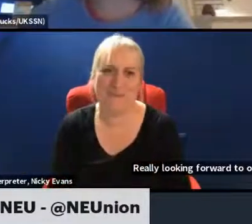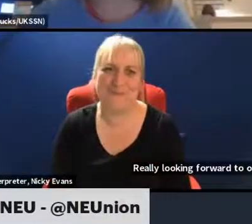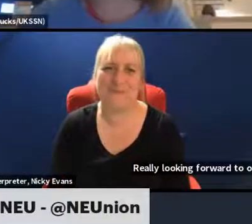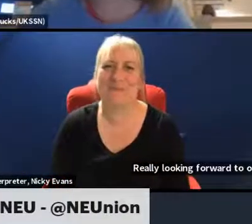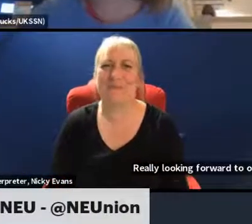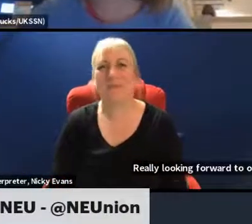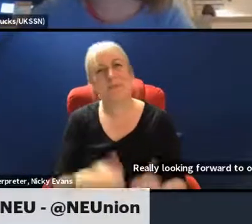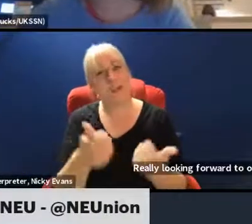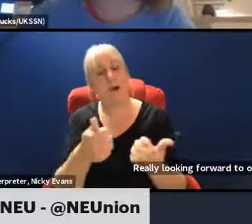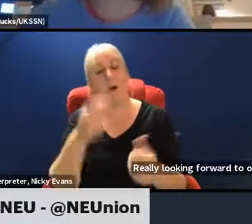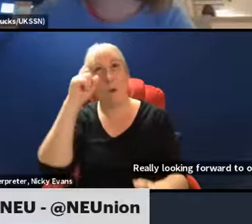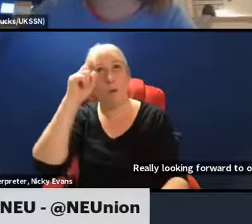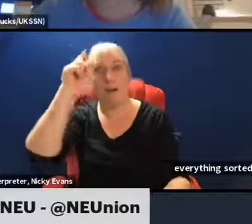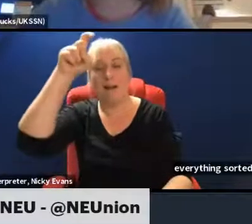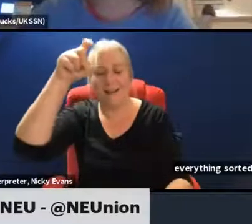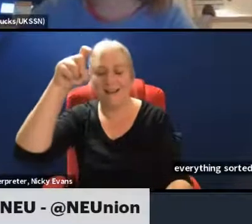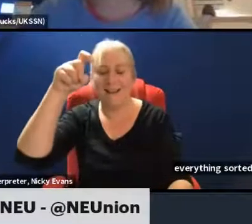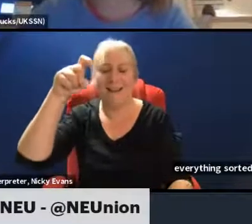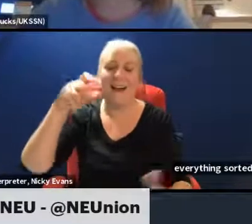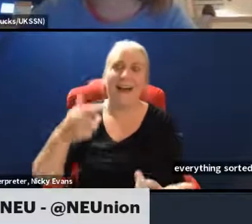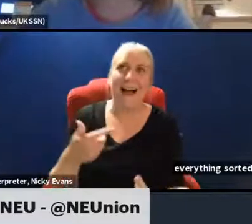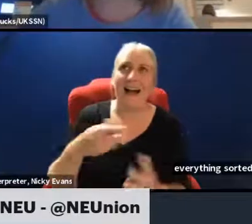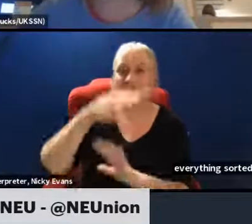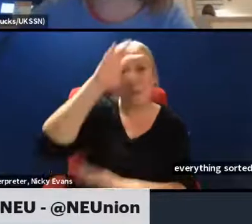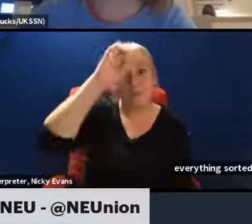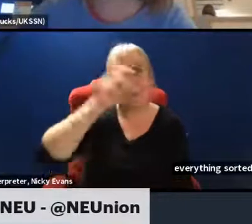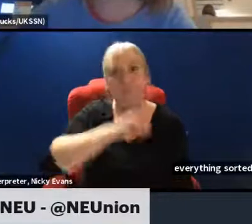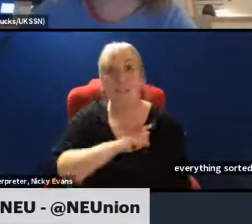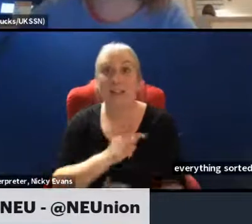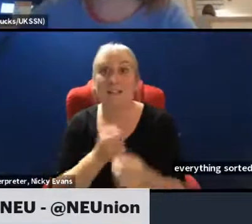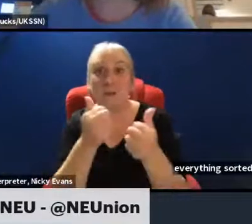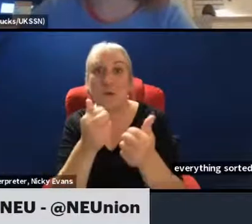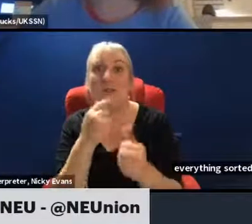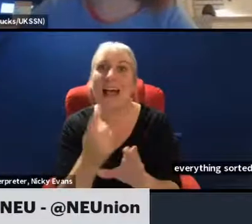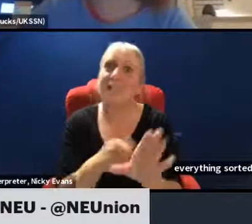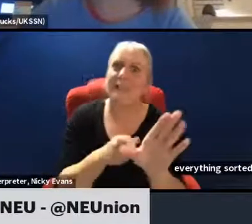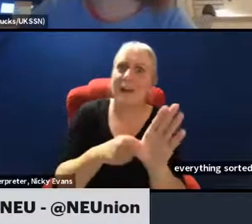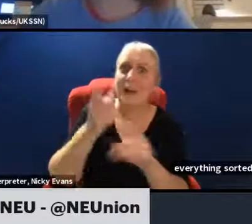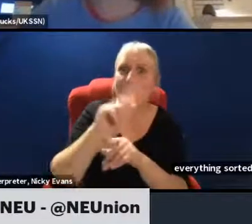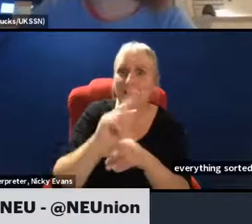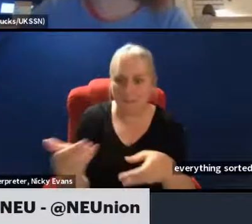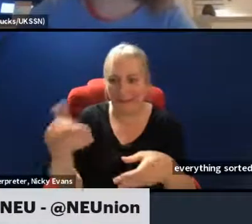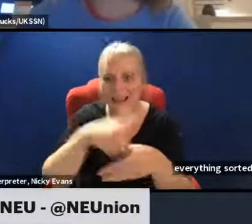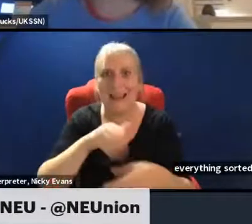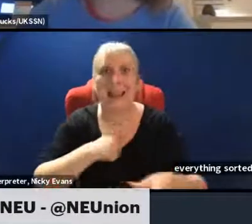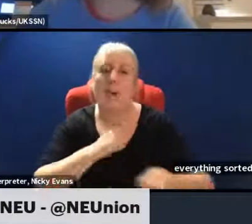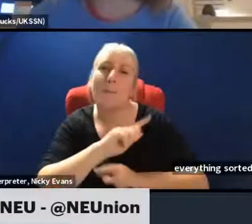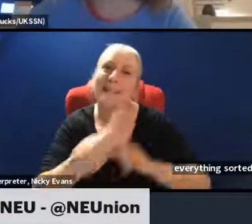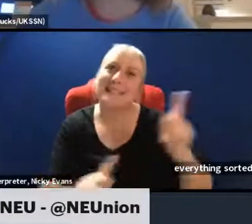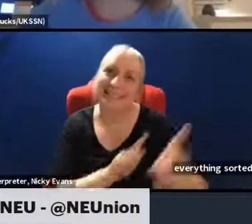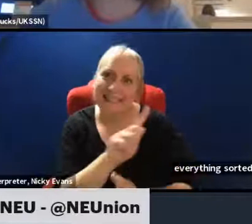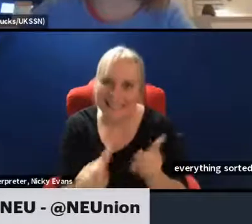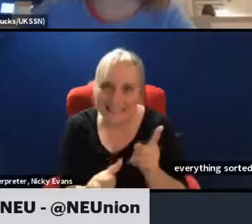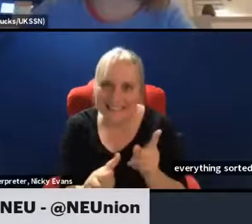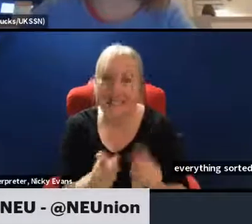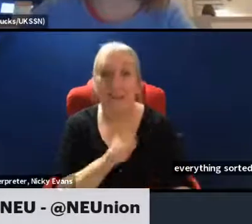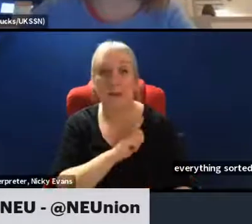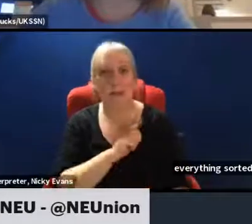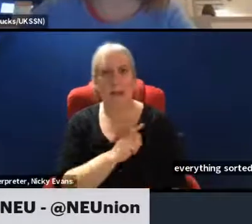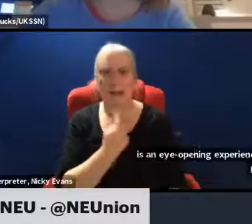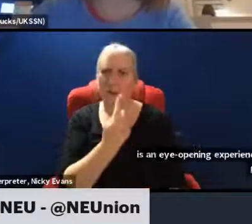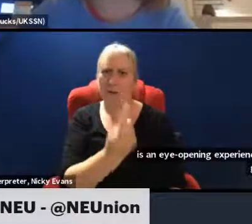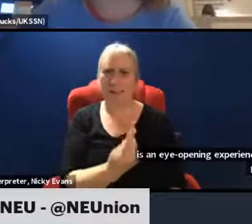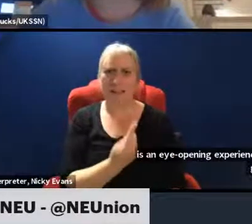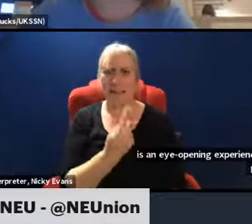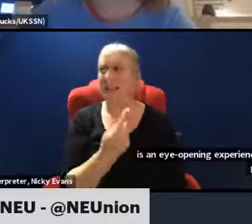You've just reminded me why it's always great to have young people in our meetings, Susie, because you're such,